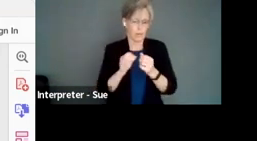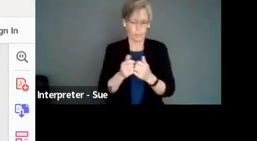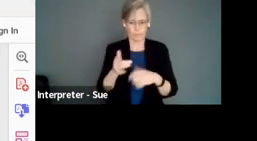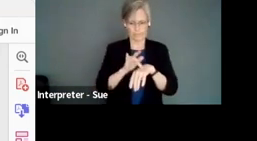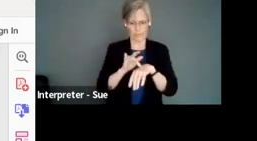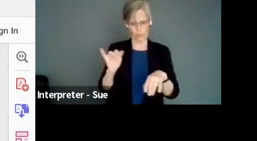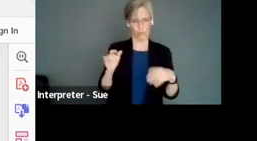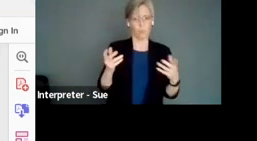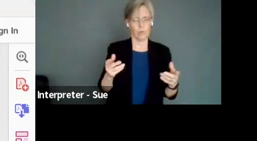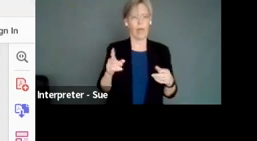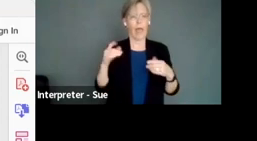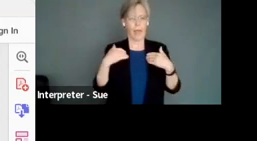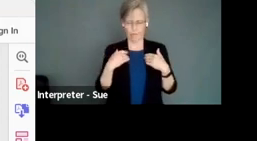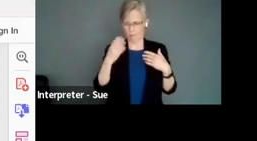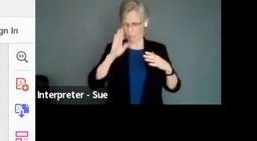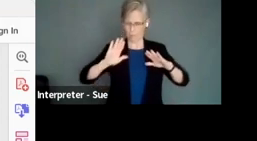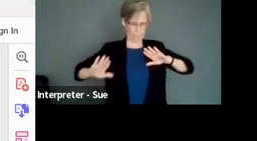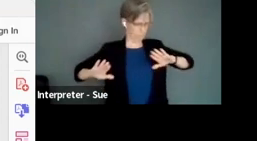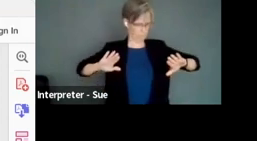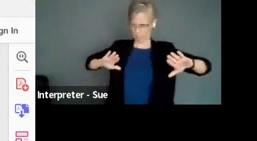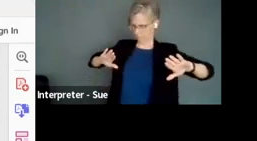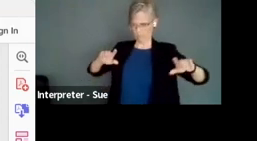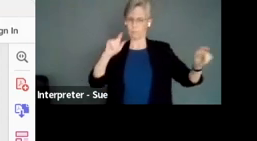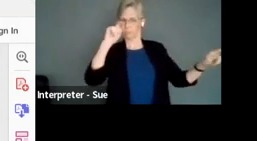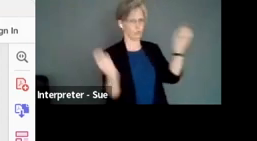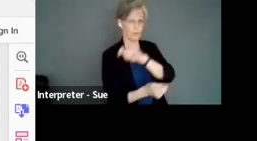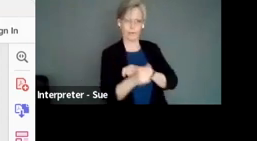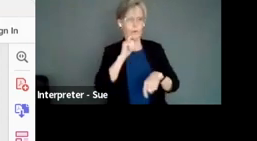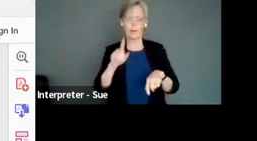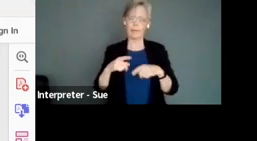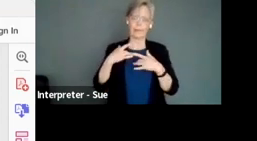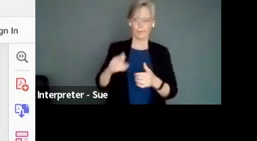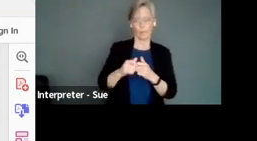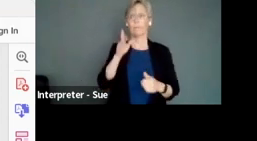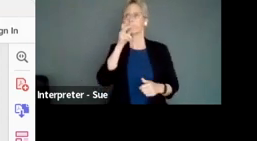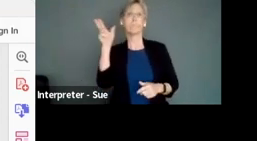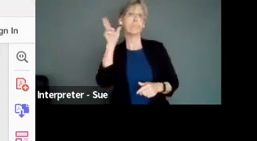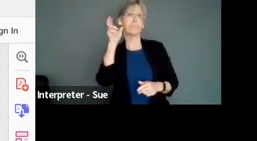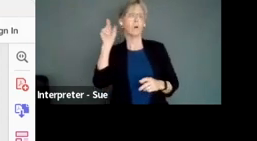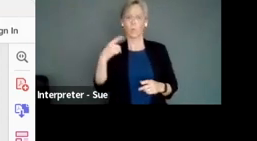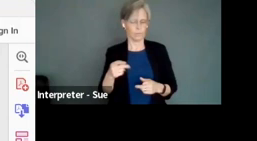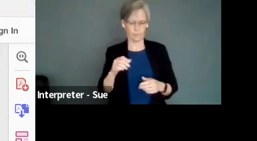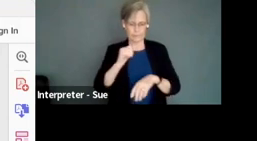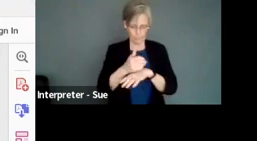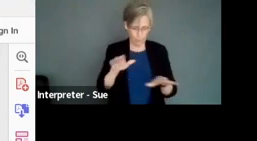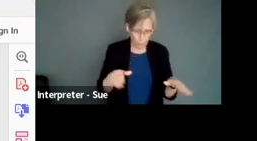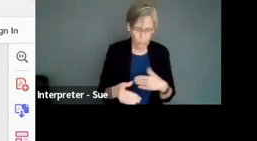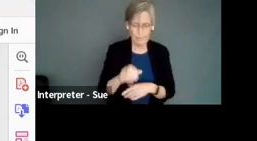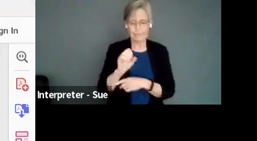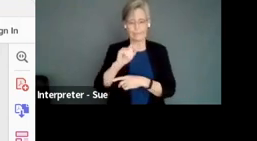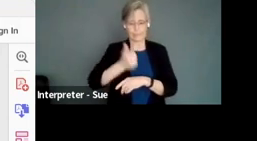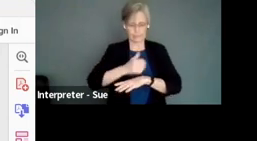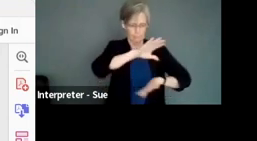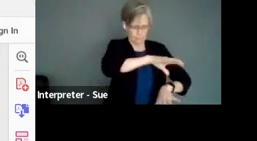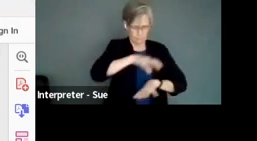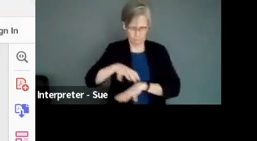So the spatial awareness and orientation changes profoundly how you set up your room, how you create your set, and you're blocking. If you have